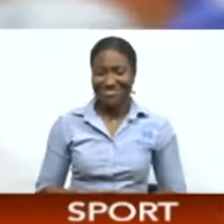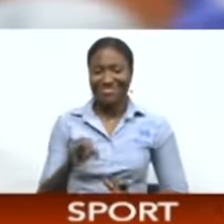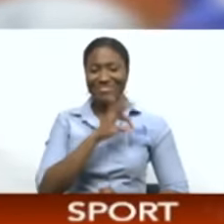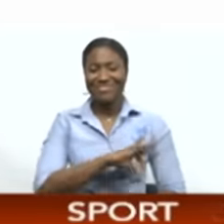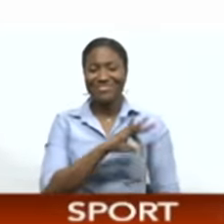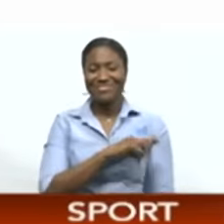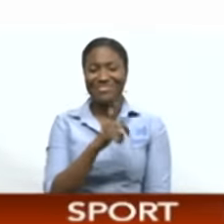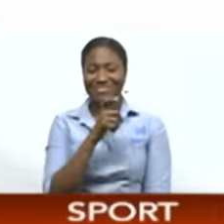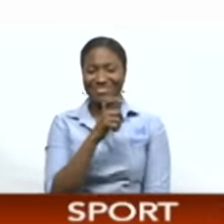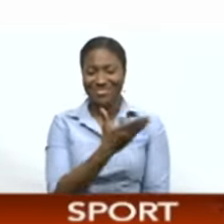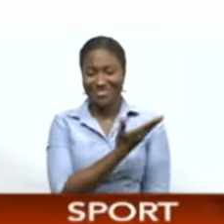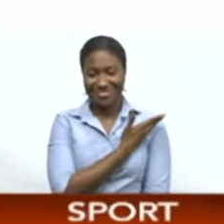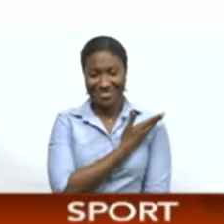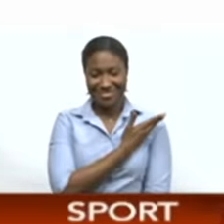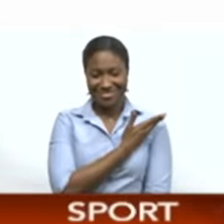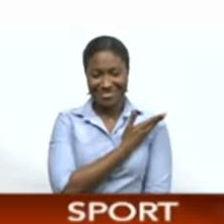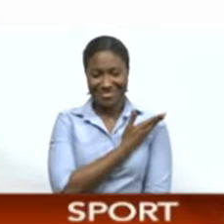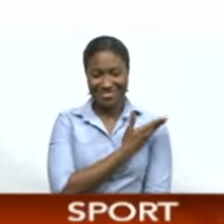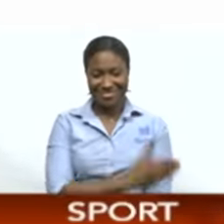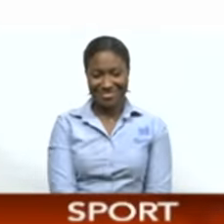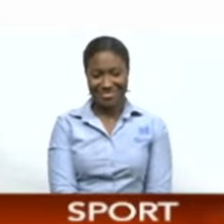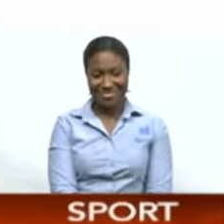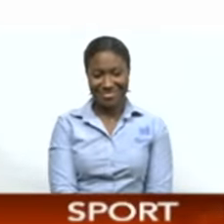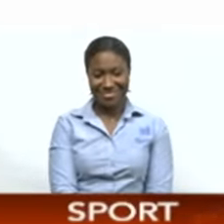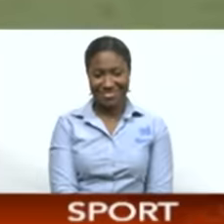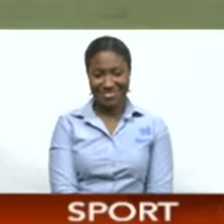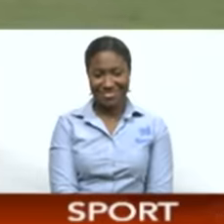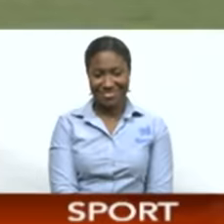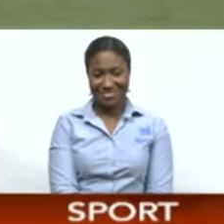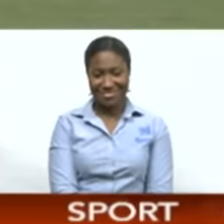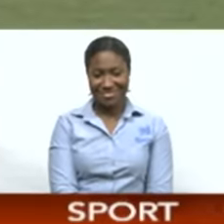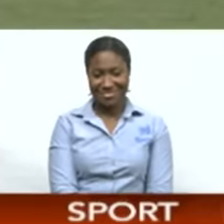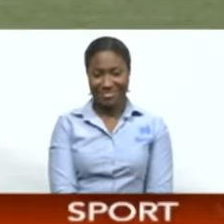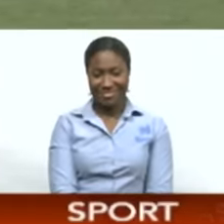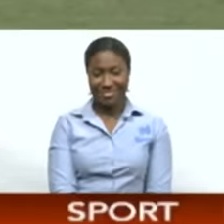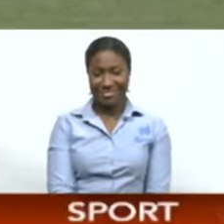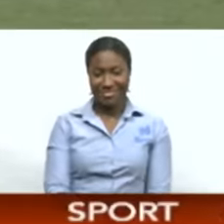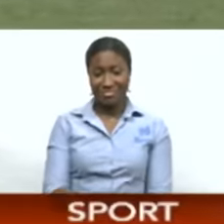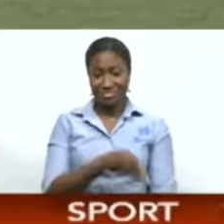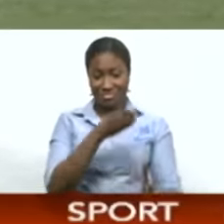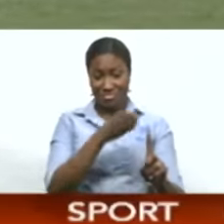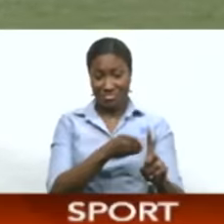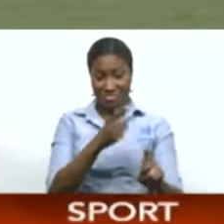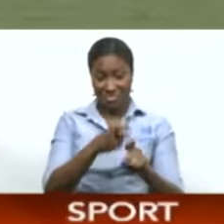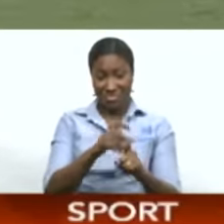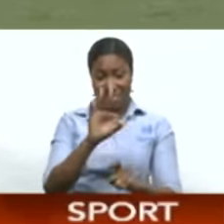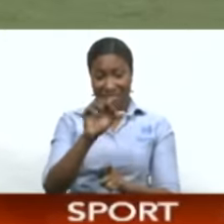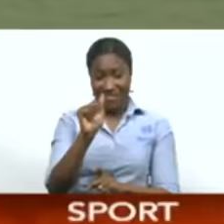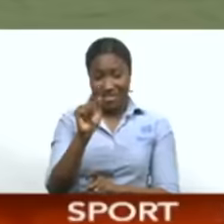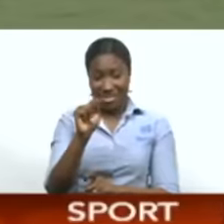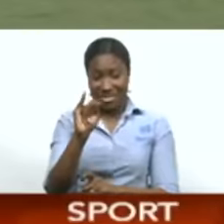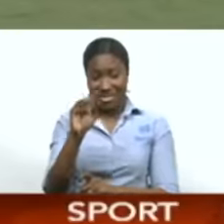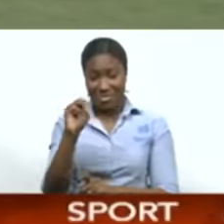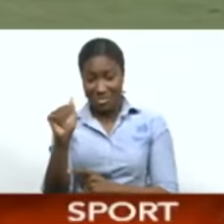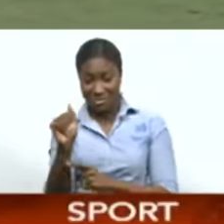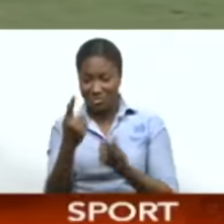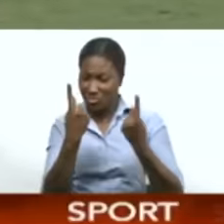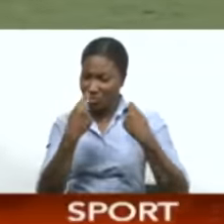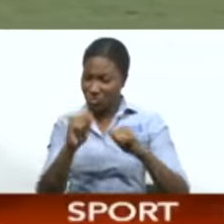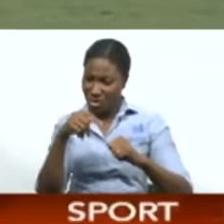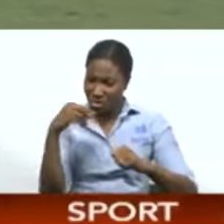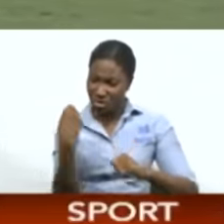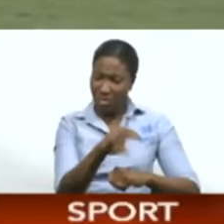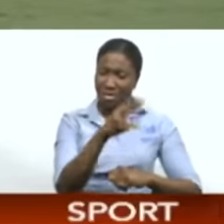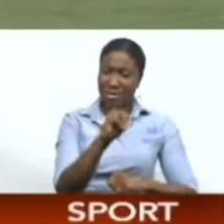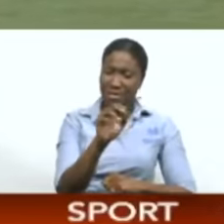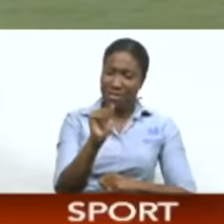brought to you by Supplygen. Boost you up. Michael Chaves and Fatima had to dig deep for a come-from-behind win against